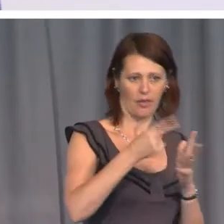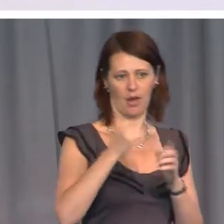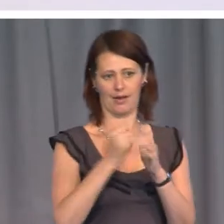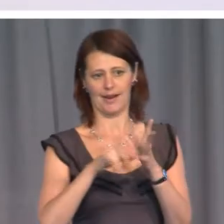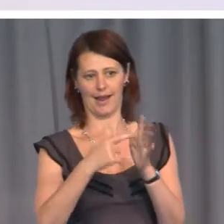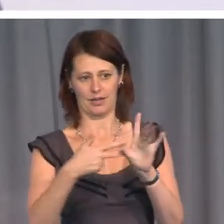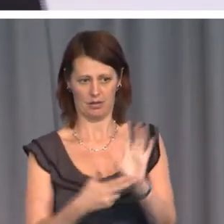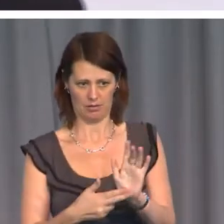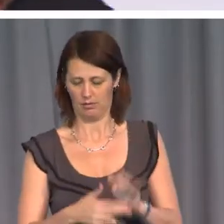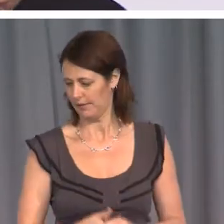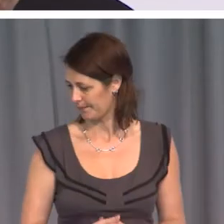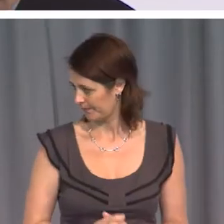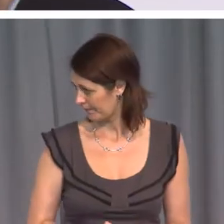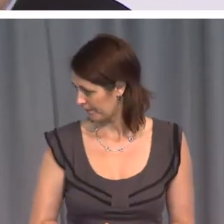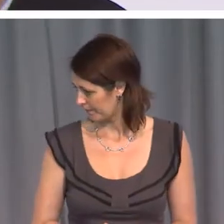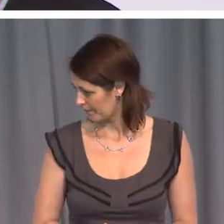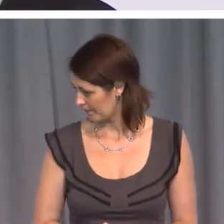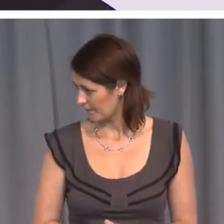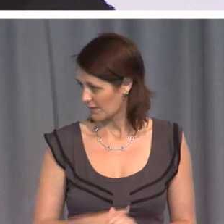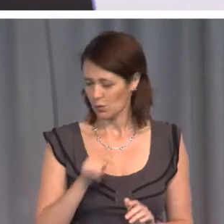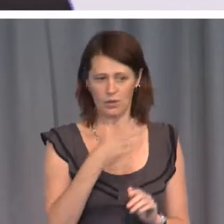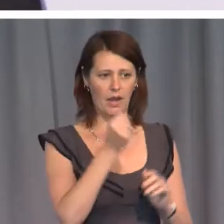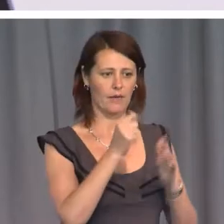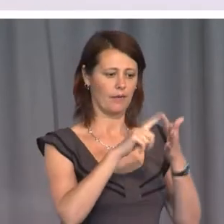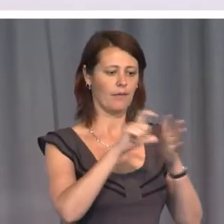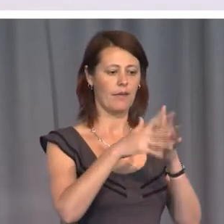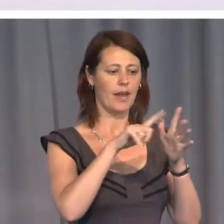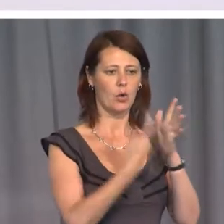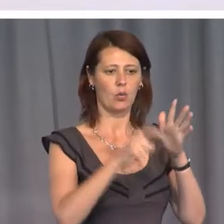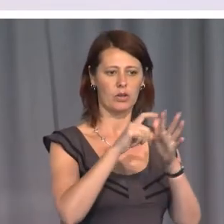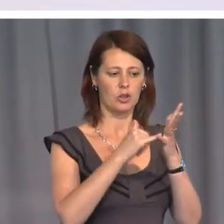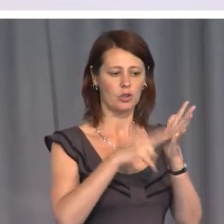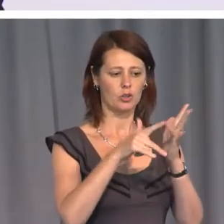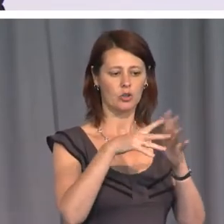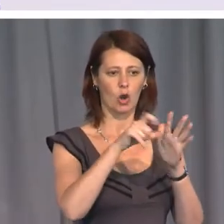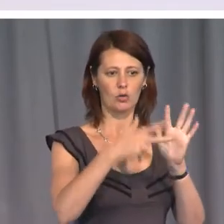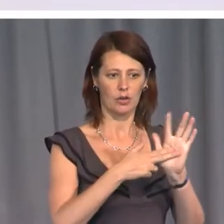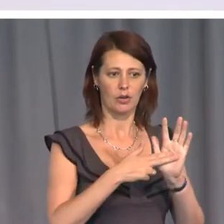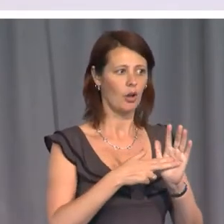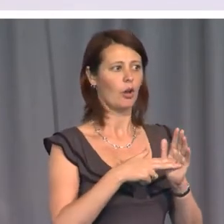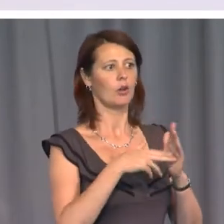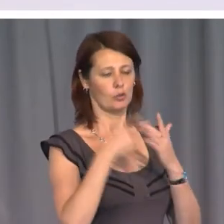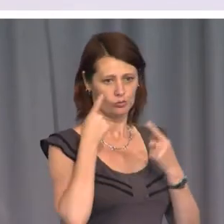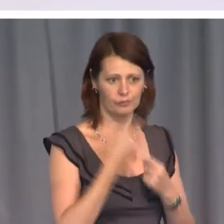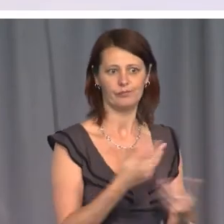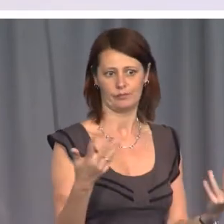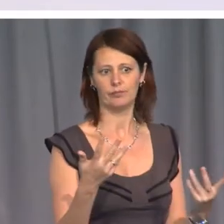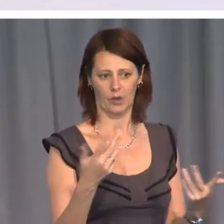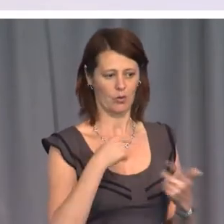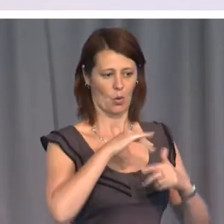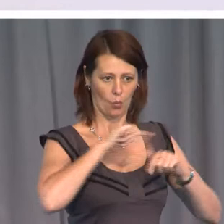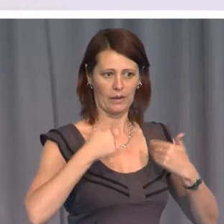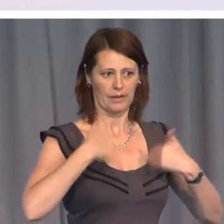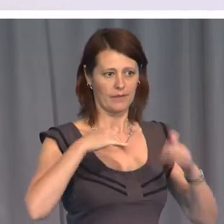This, we have Edward Snowden to thank for revealing that we live in the